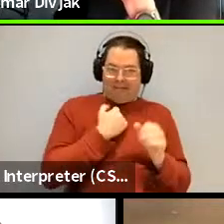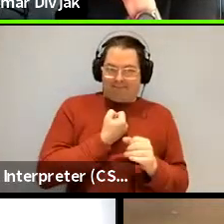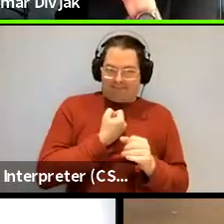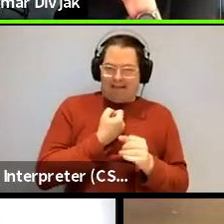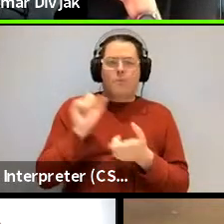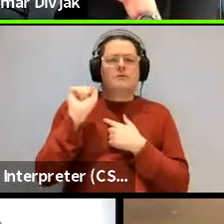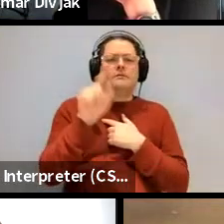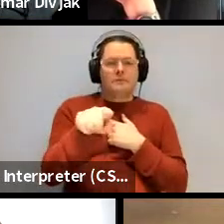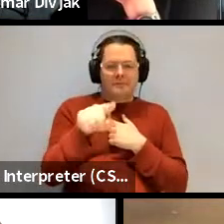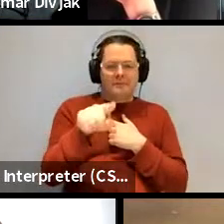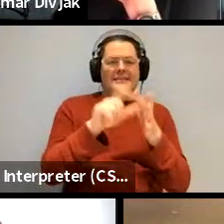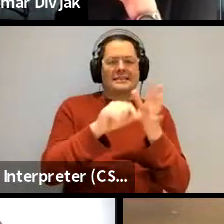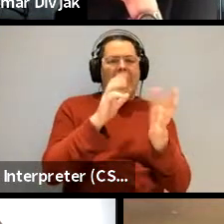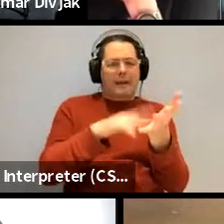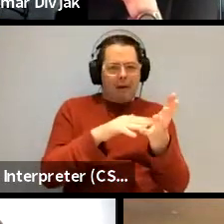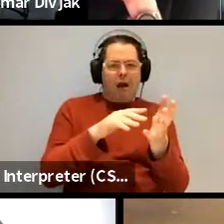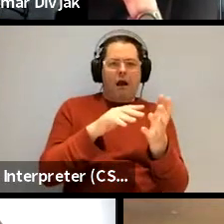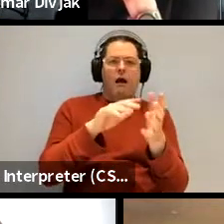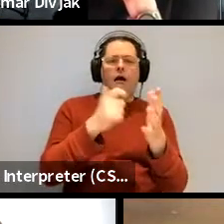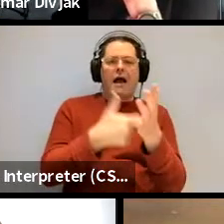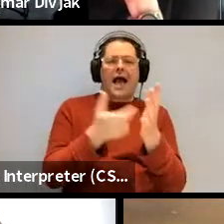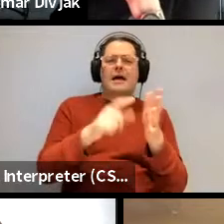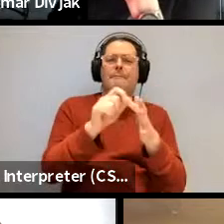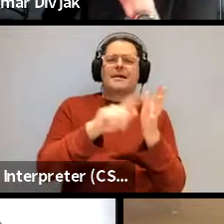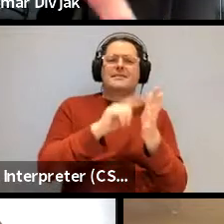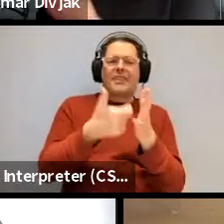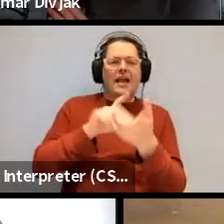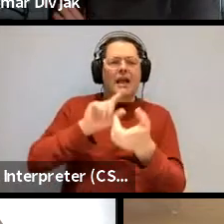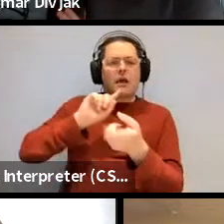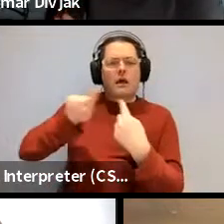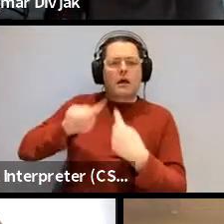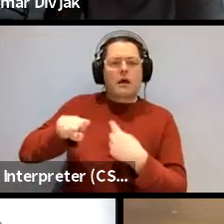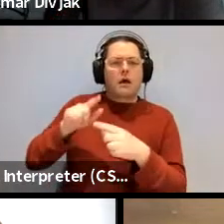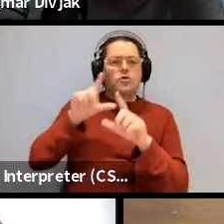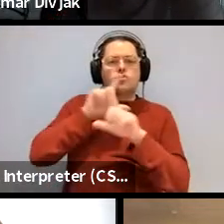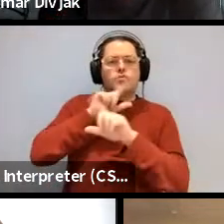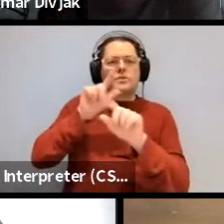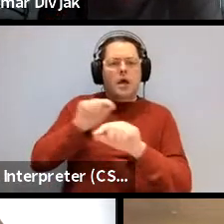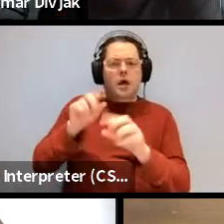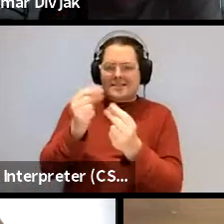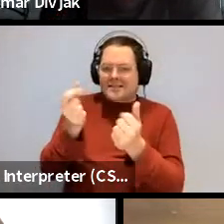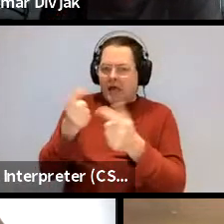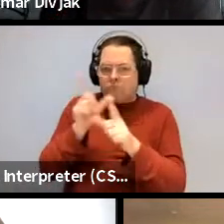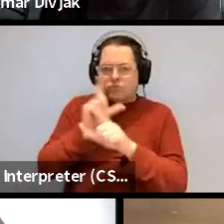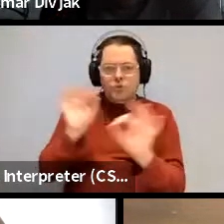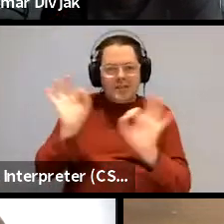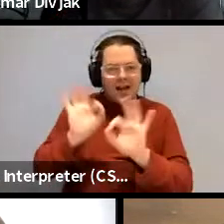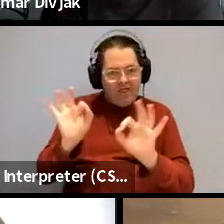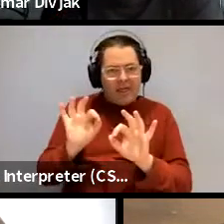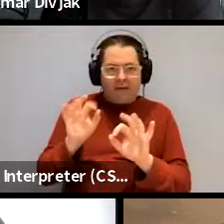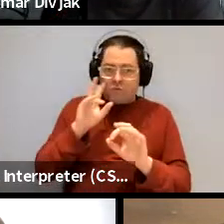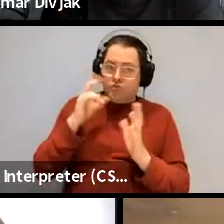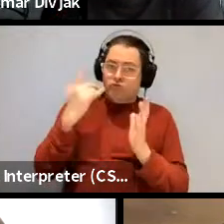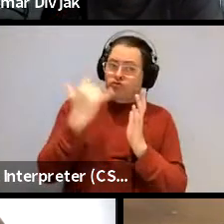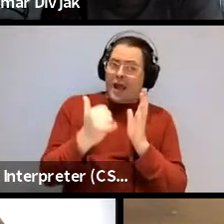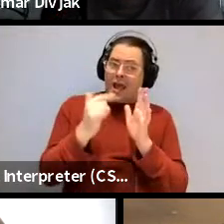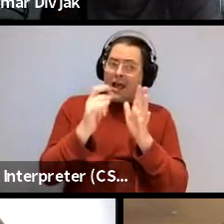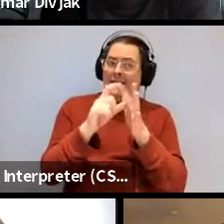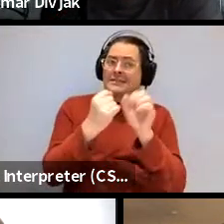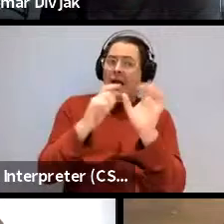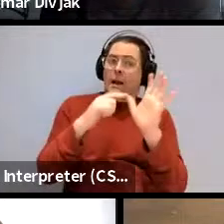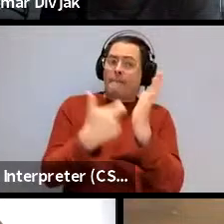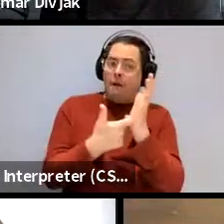to dagmar and and peter and they can um answer those on twitter i think i mean i know a lot of you aren't on twitter but if you go check out dagmar and and